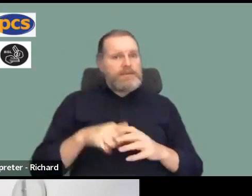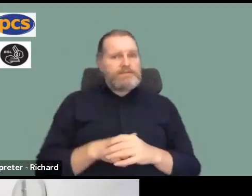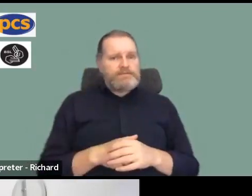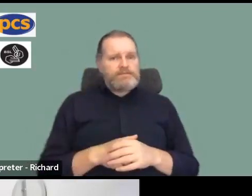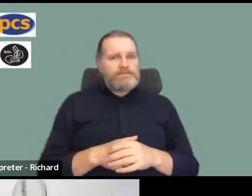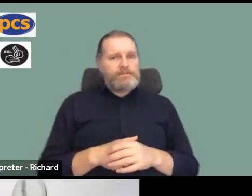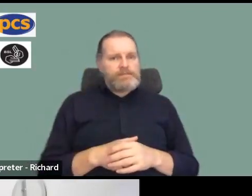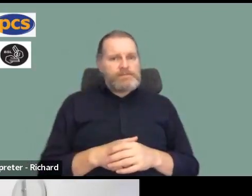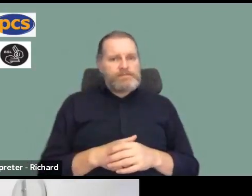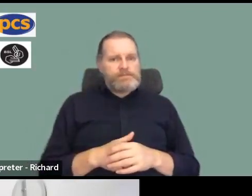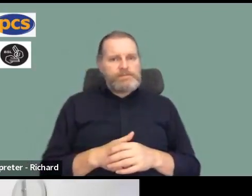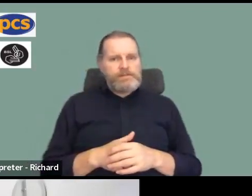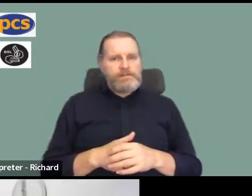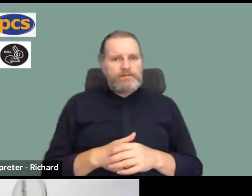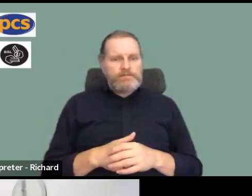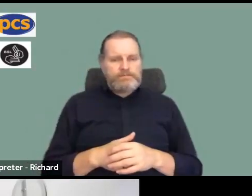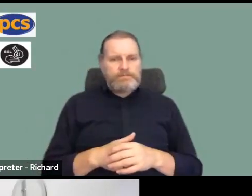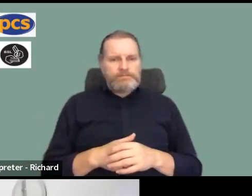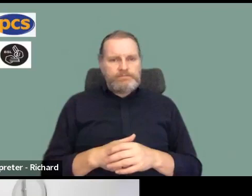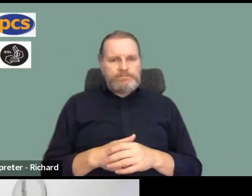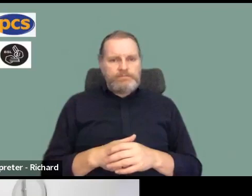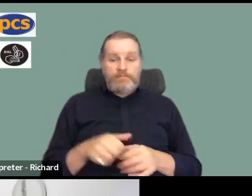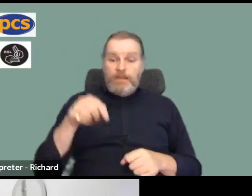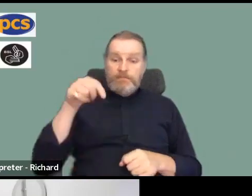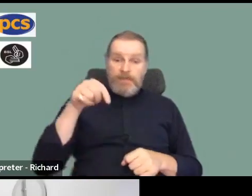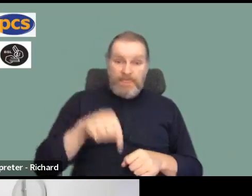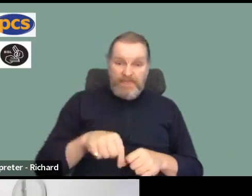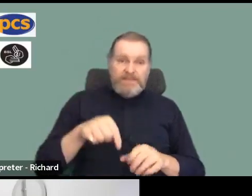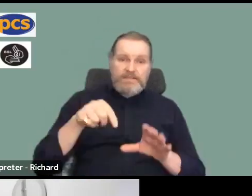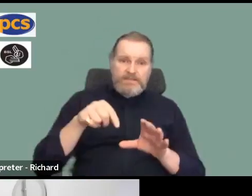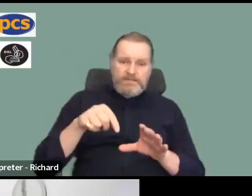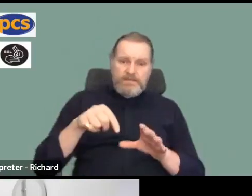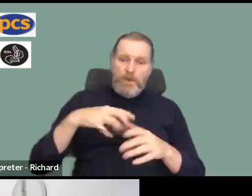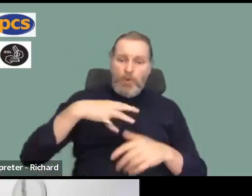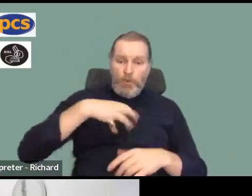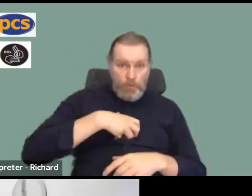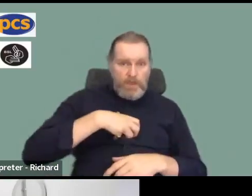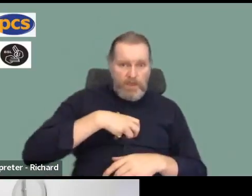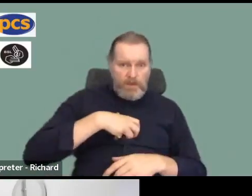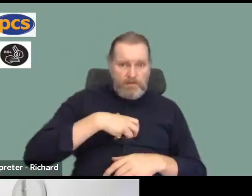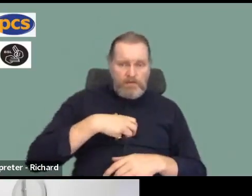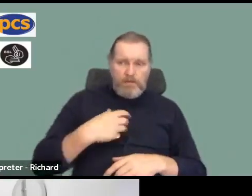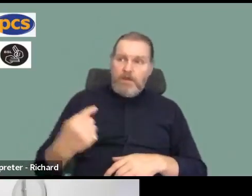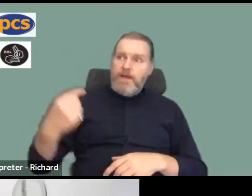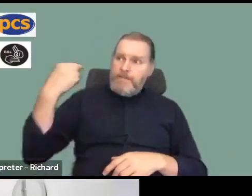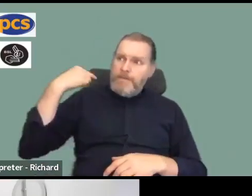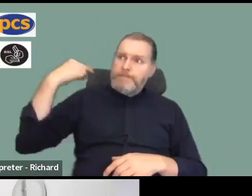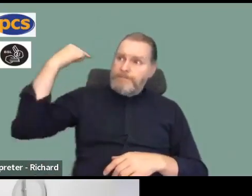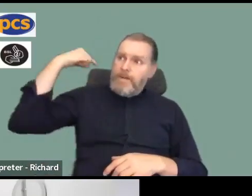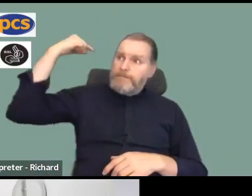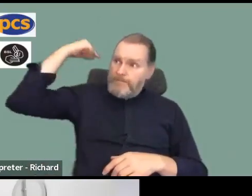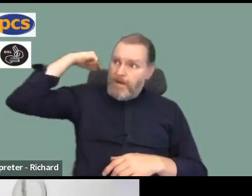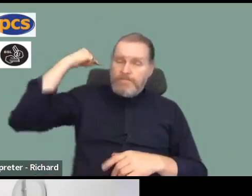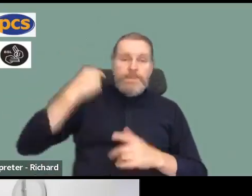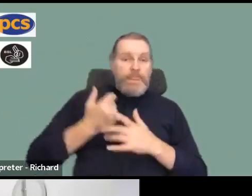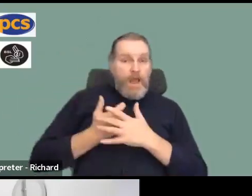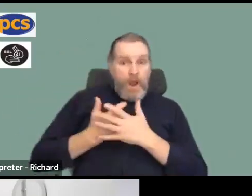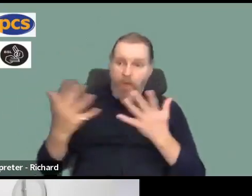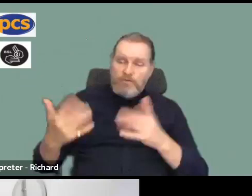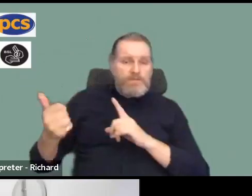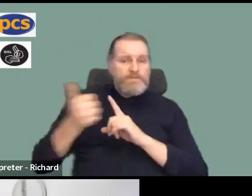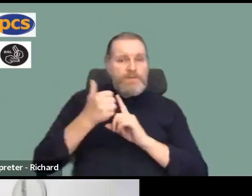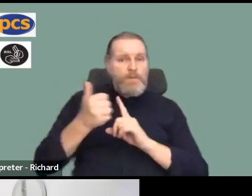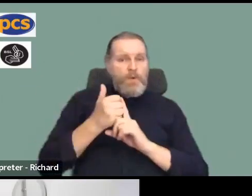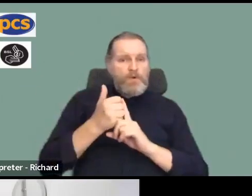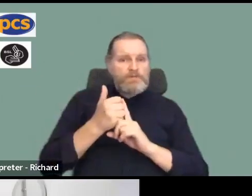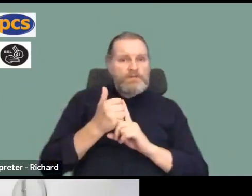judge it by is where we've had strikes in this union over the last couple of years. We've had incredible support at the DVLA in Swansea, where we were